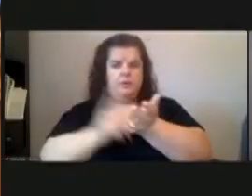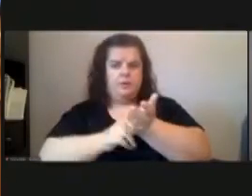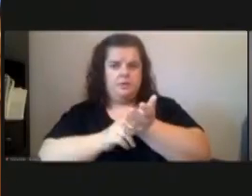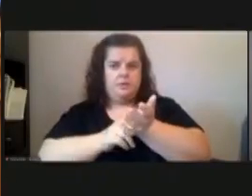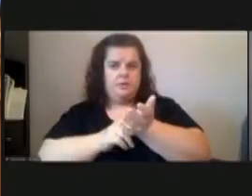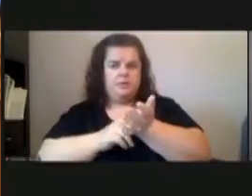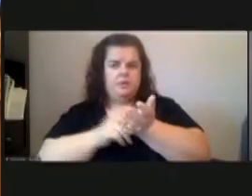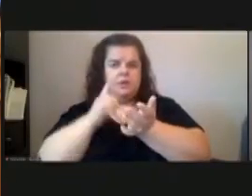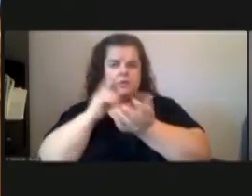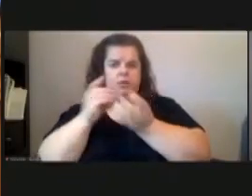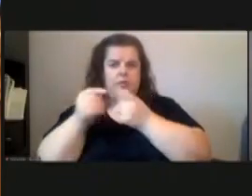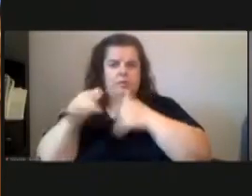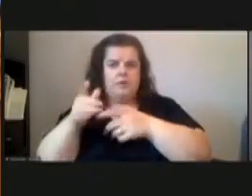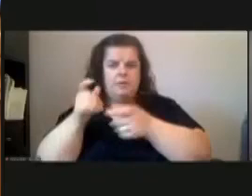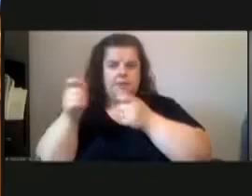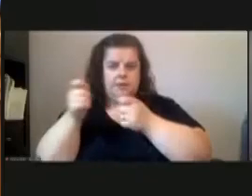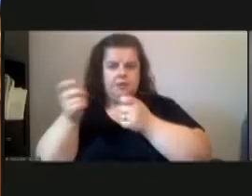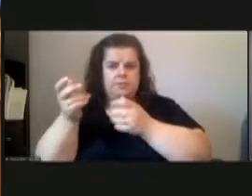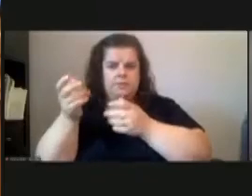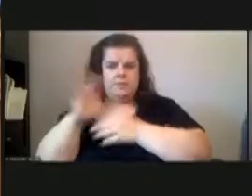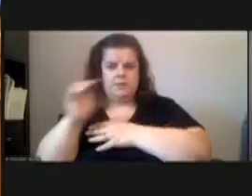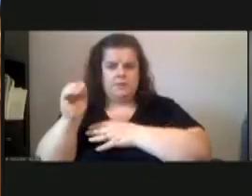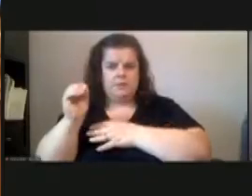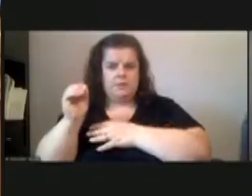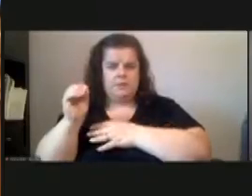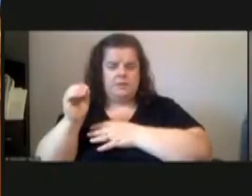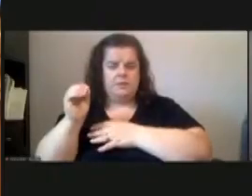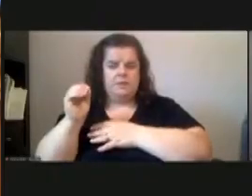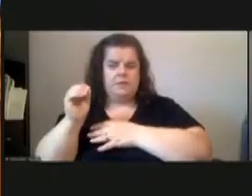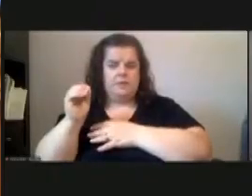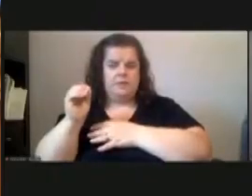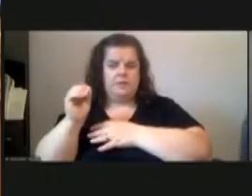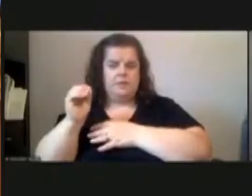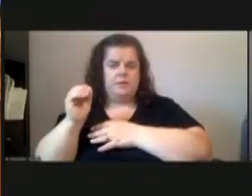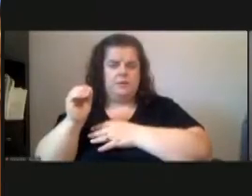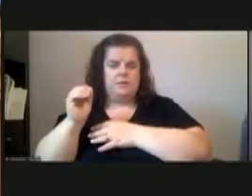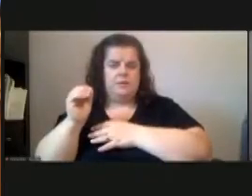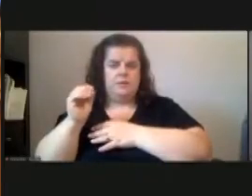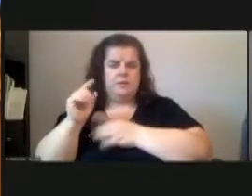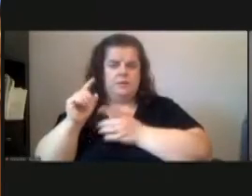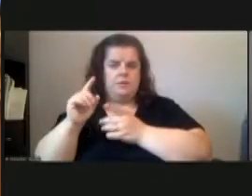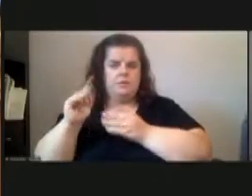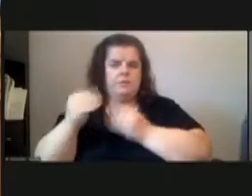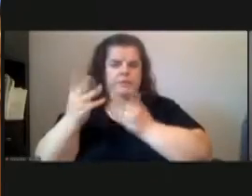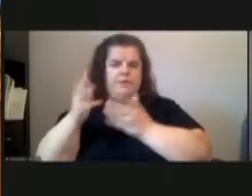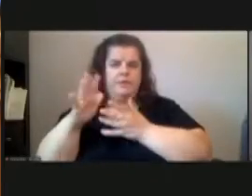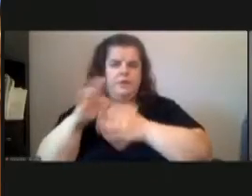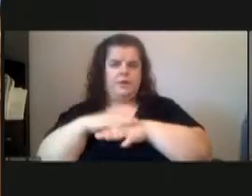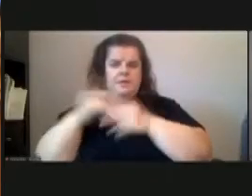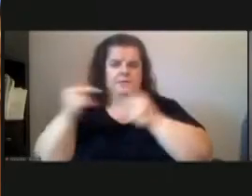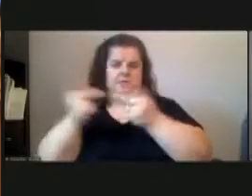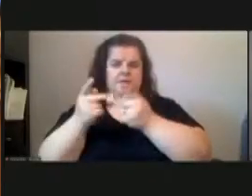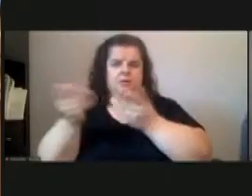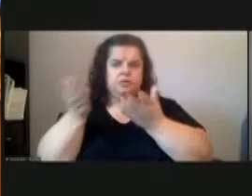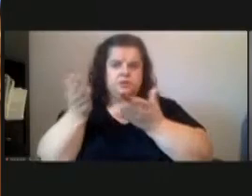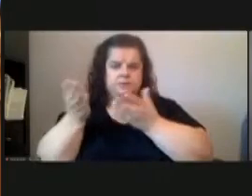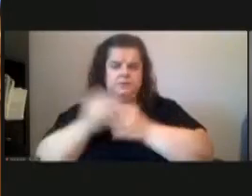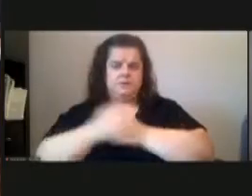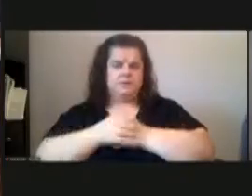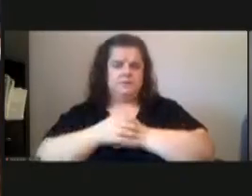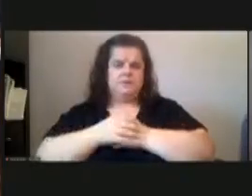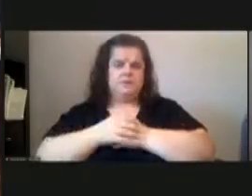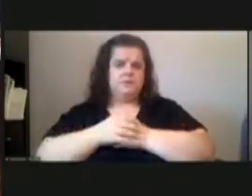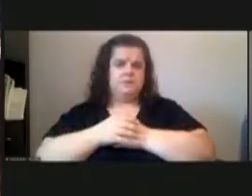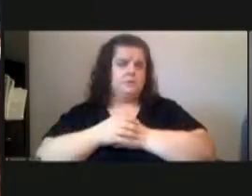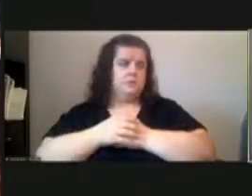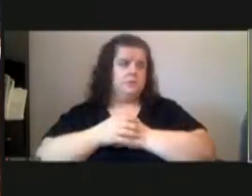property management company um to provide their um on-site services right